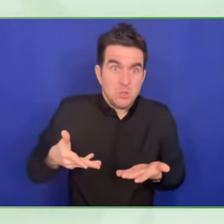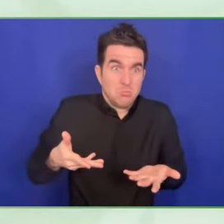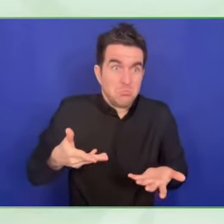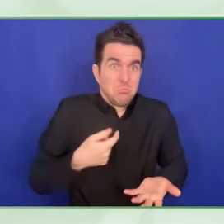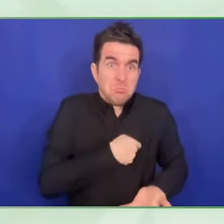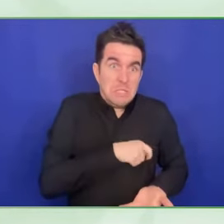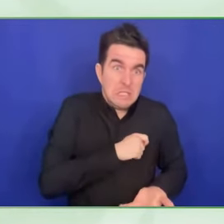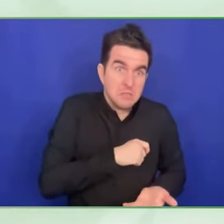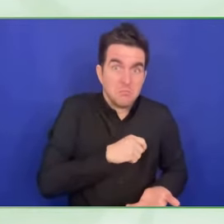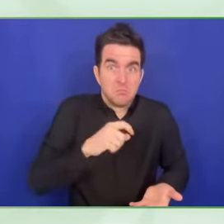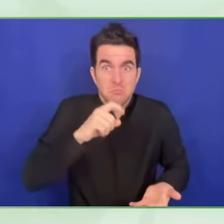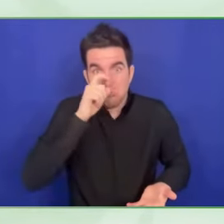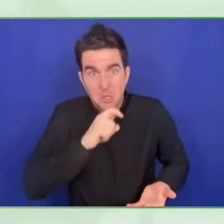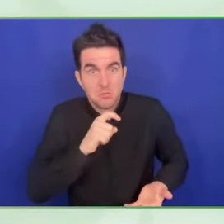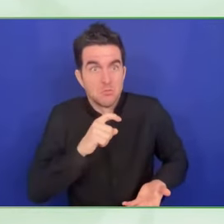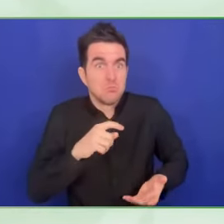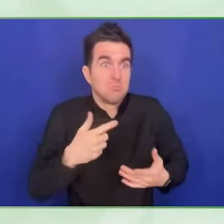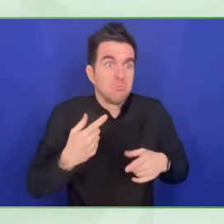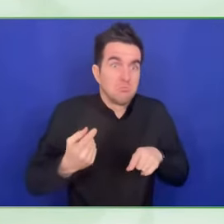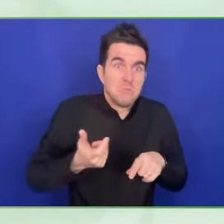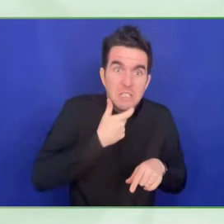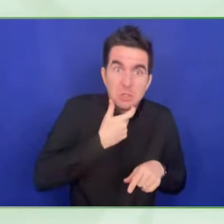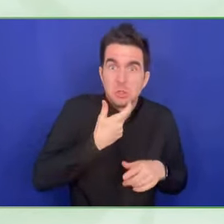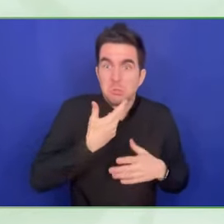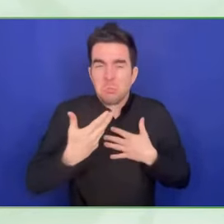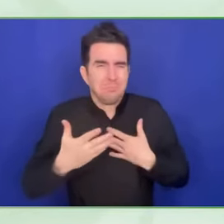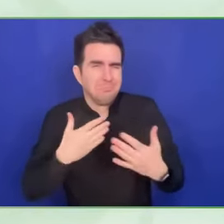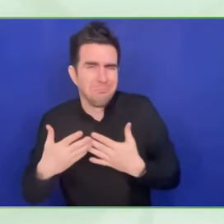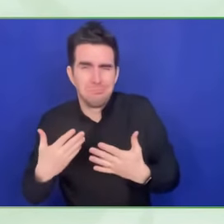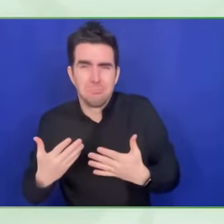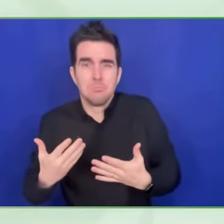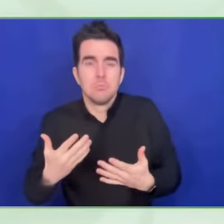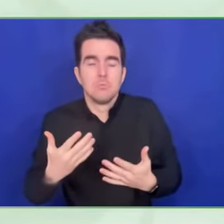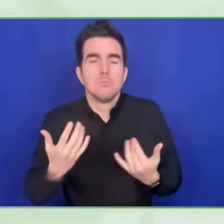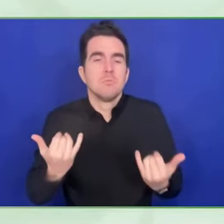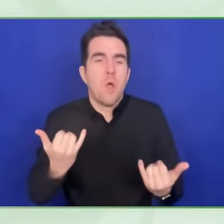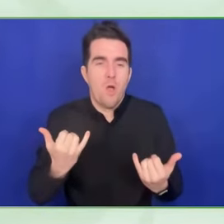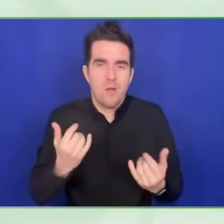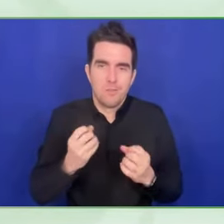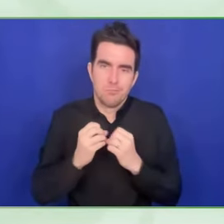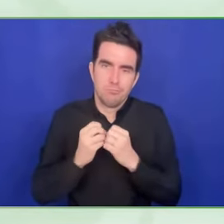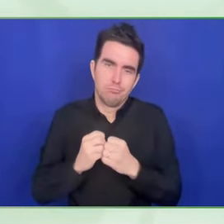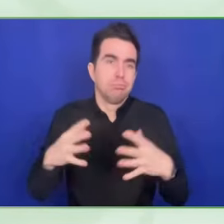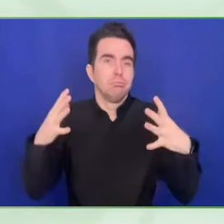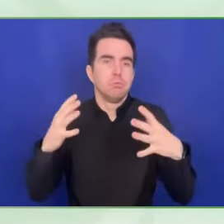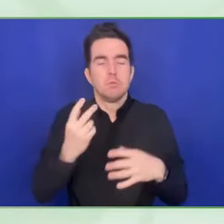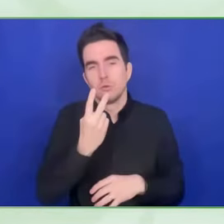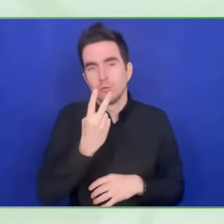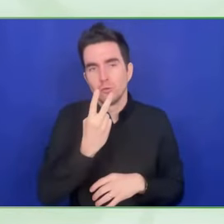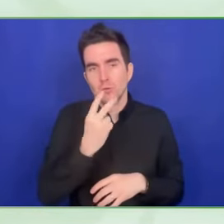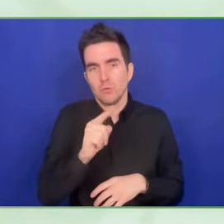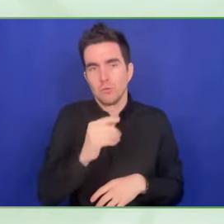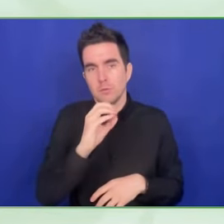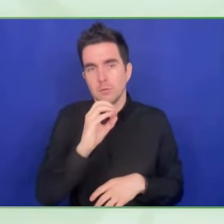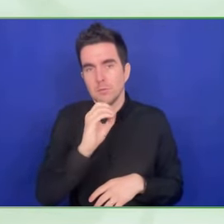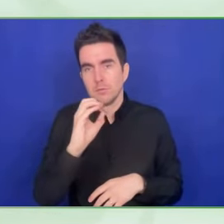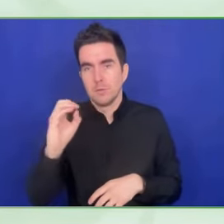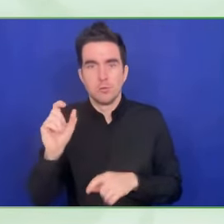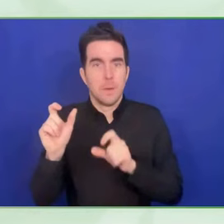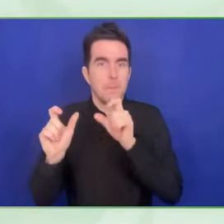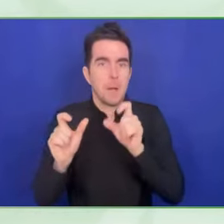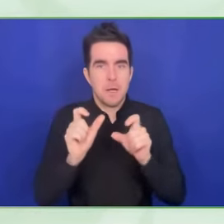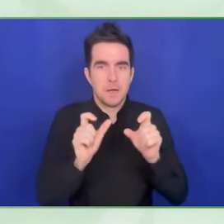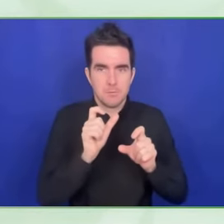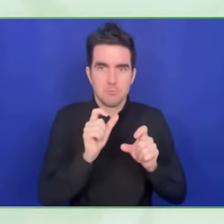in a remote way, right? That's a huge step in terms of closing the digital divide for the elderly,